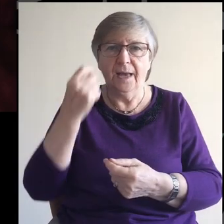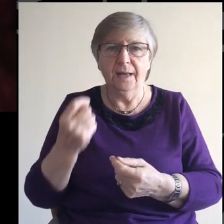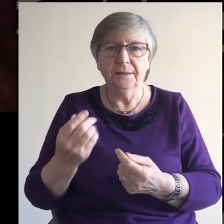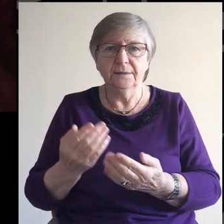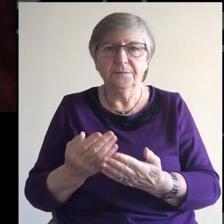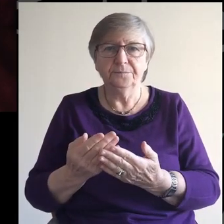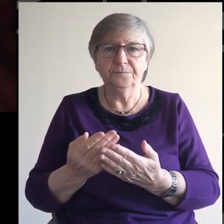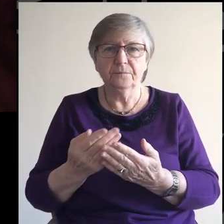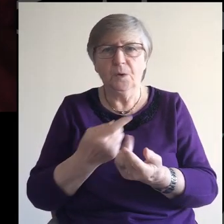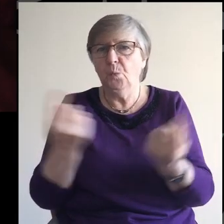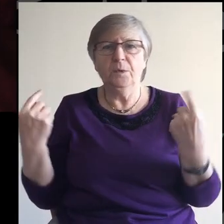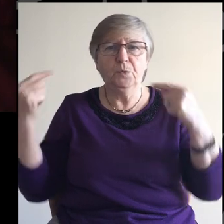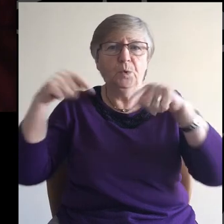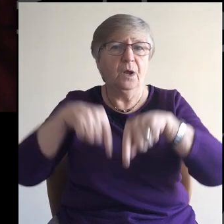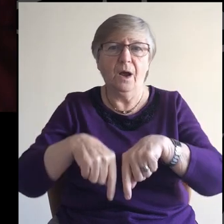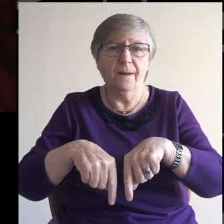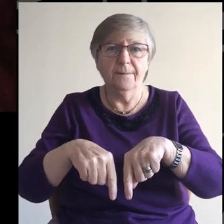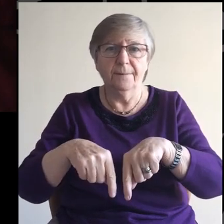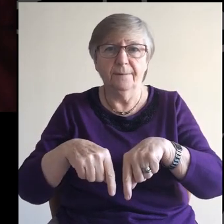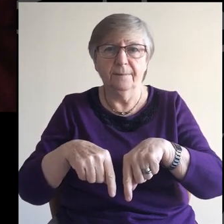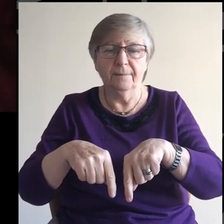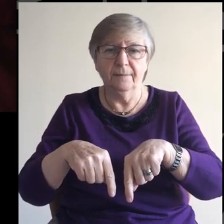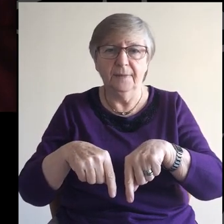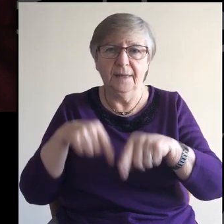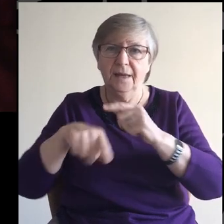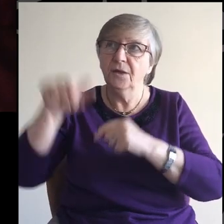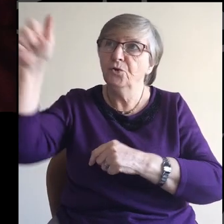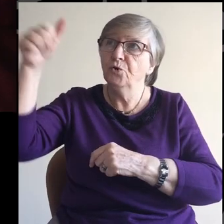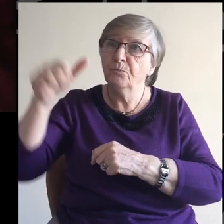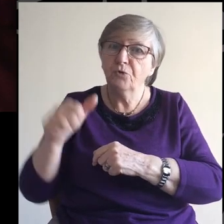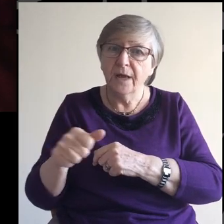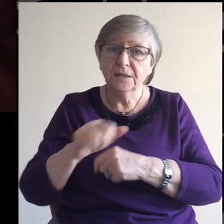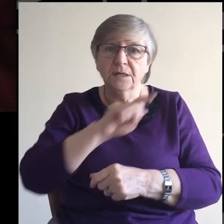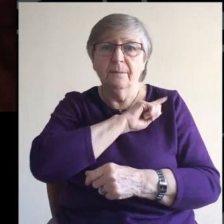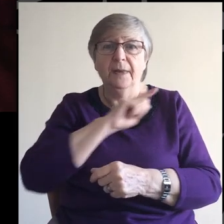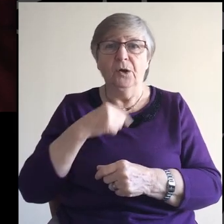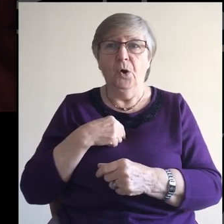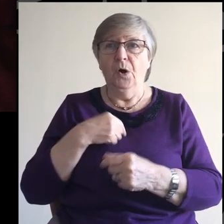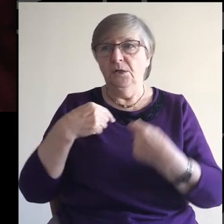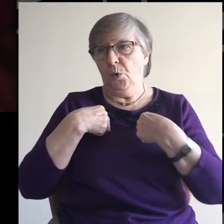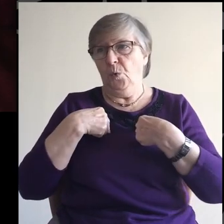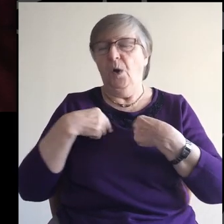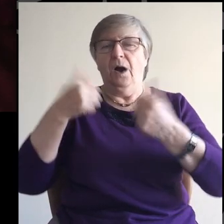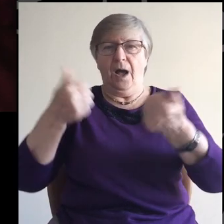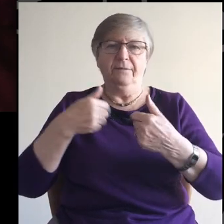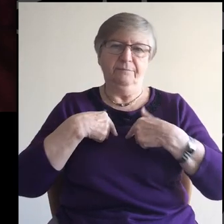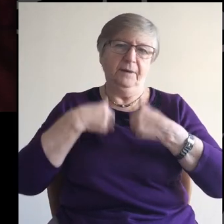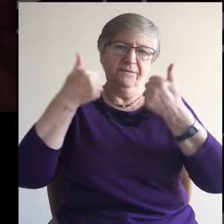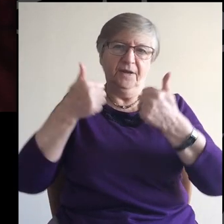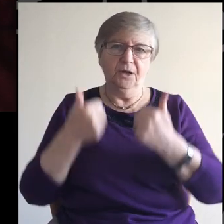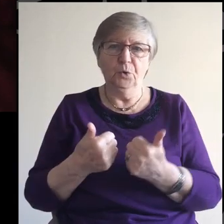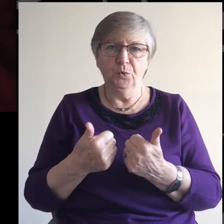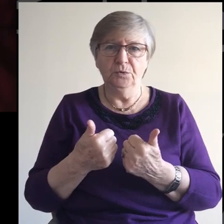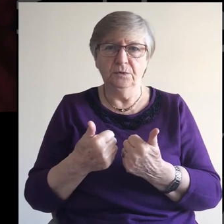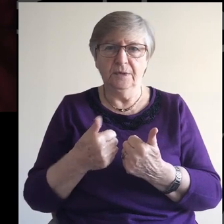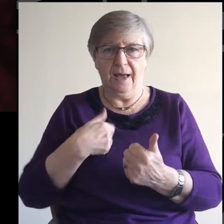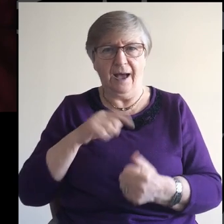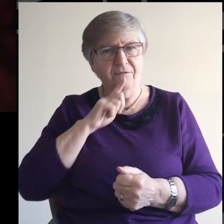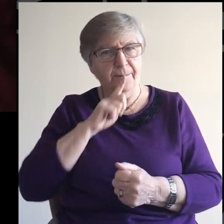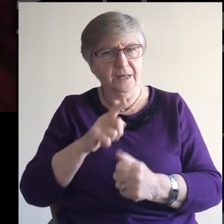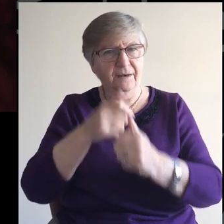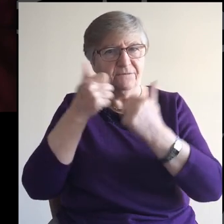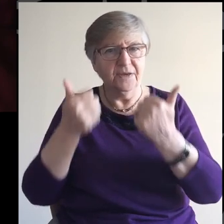We don't come here, we don't gather in your presence because we have done our best or been at our best.